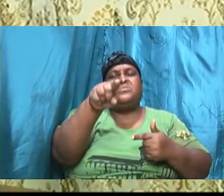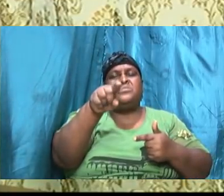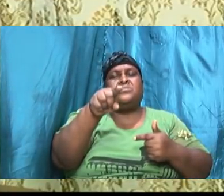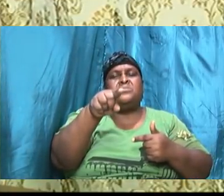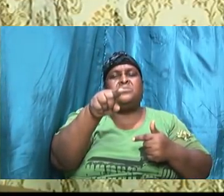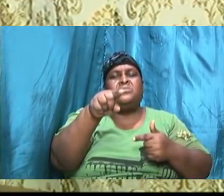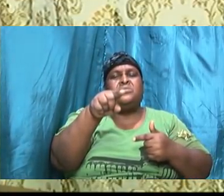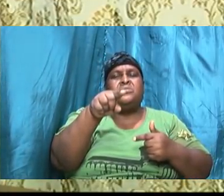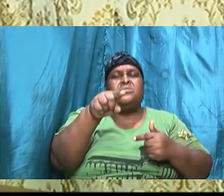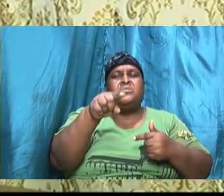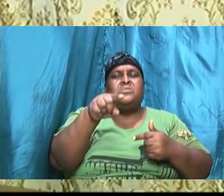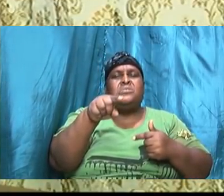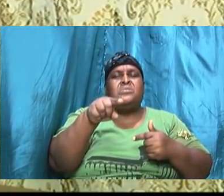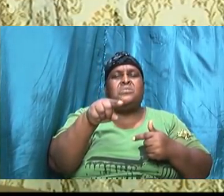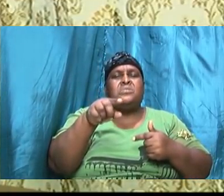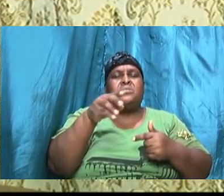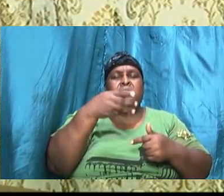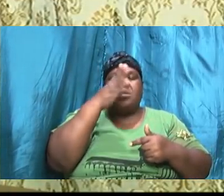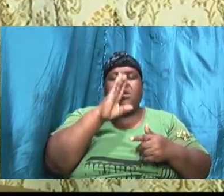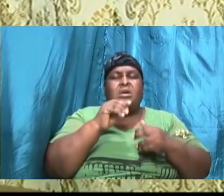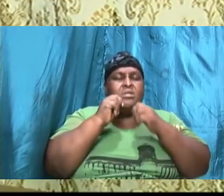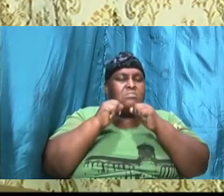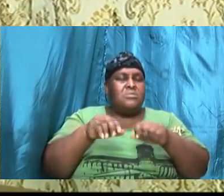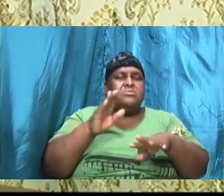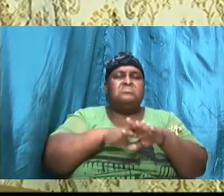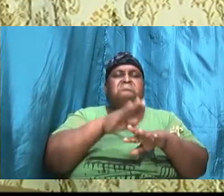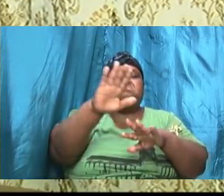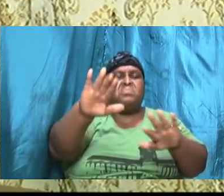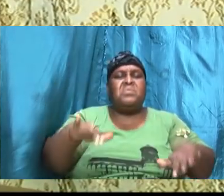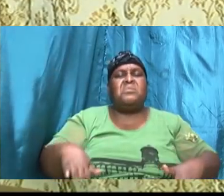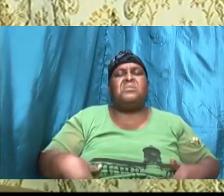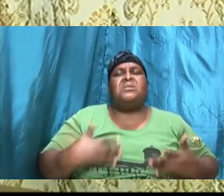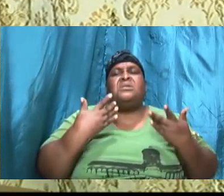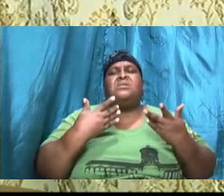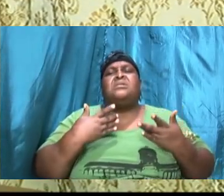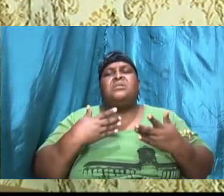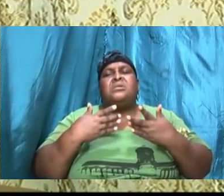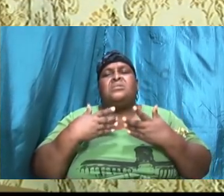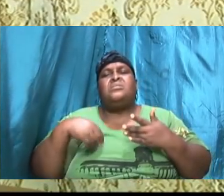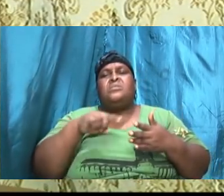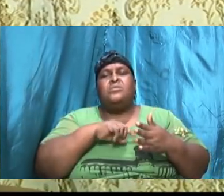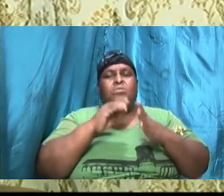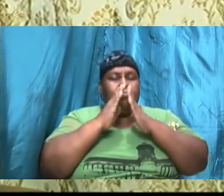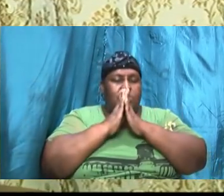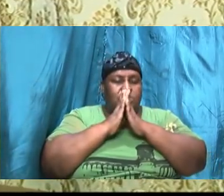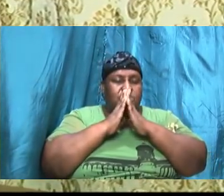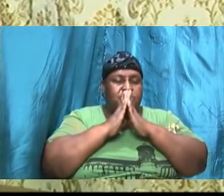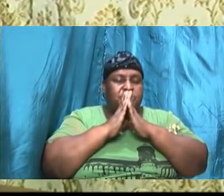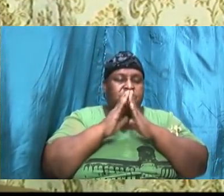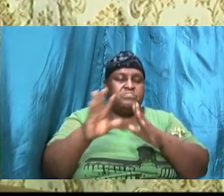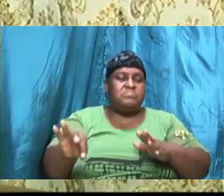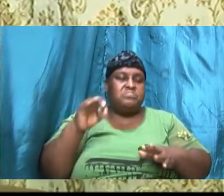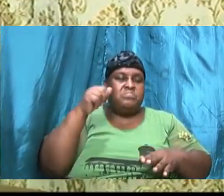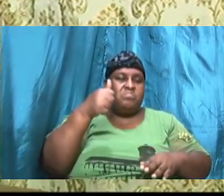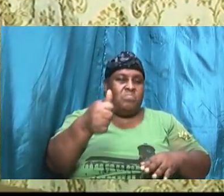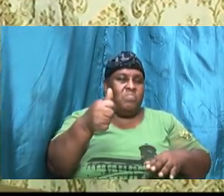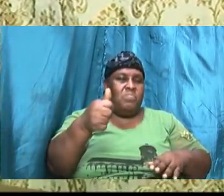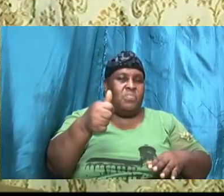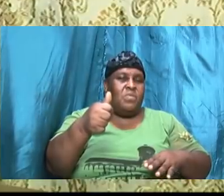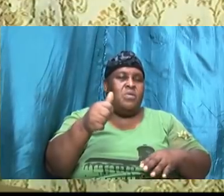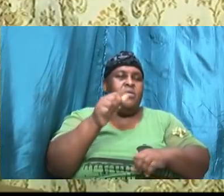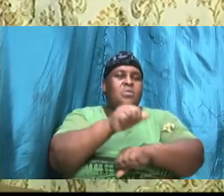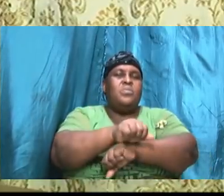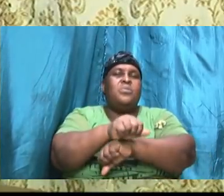bid God blessing upon your life, and we, you know, we just pray that you will find yourself operating,